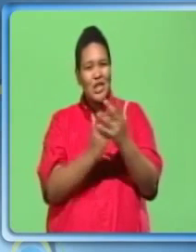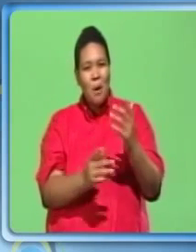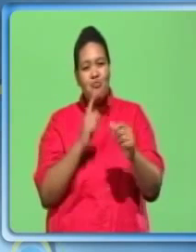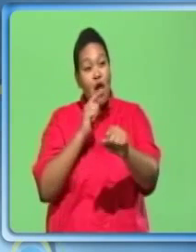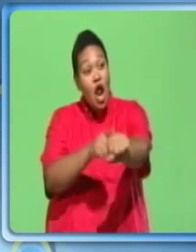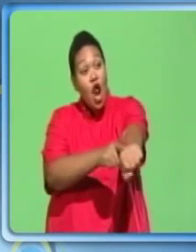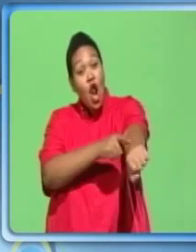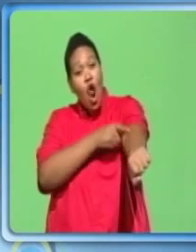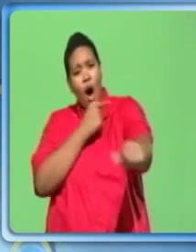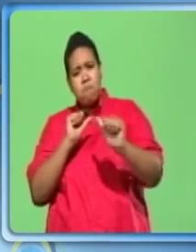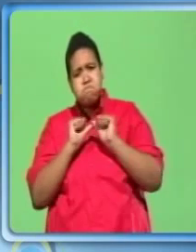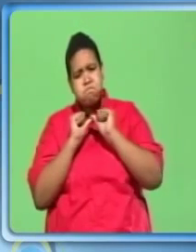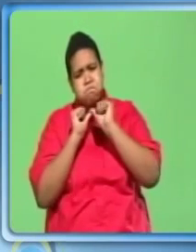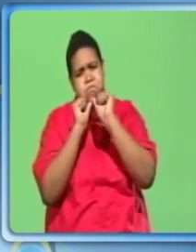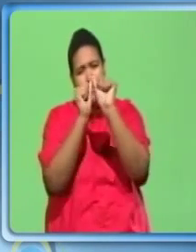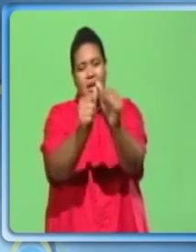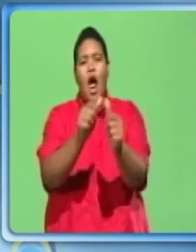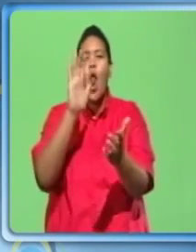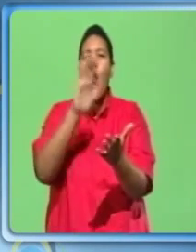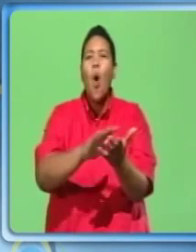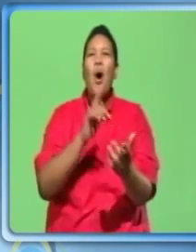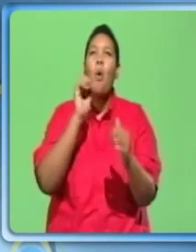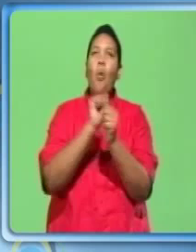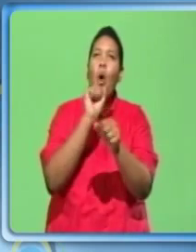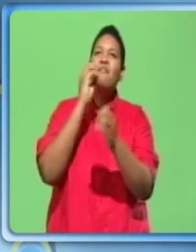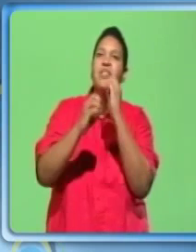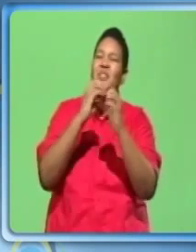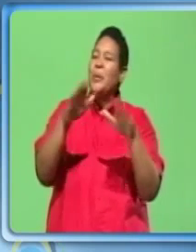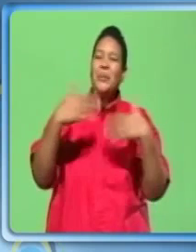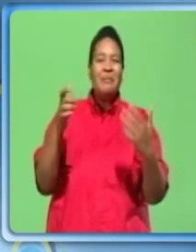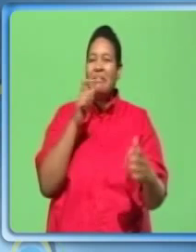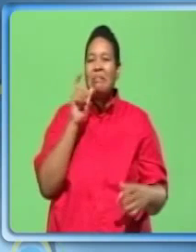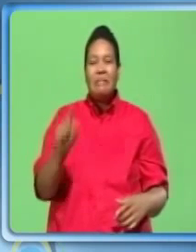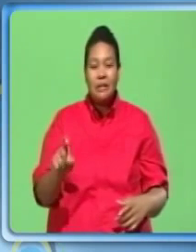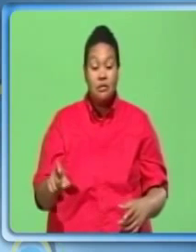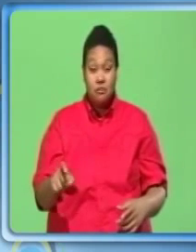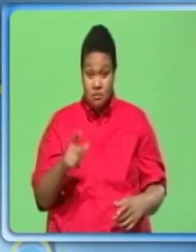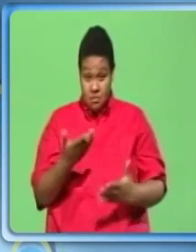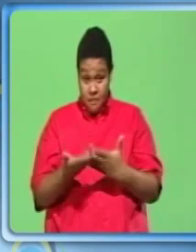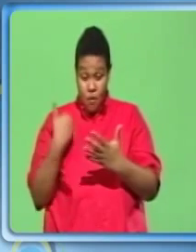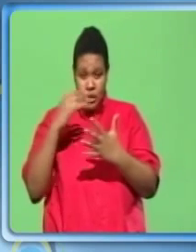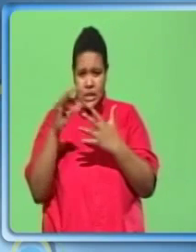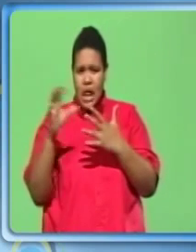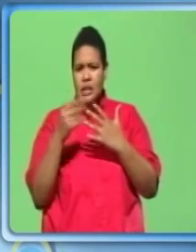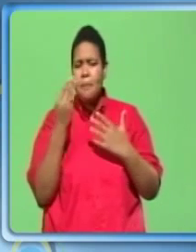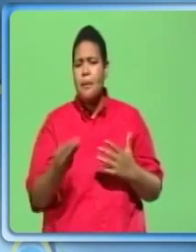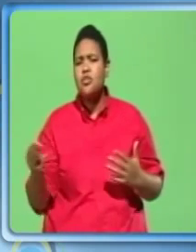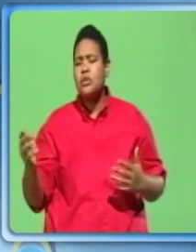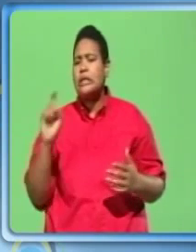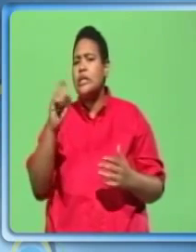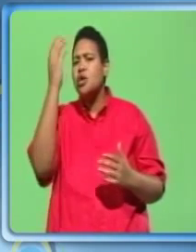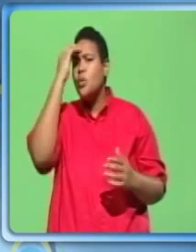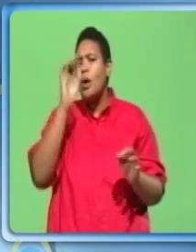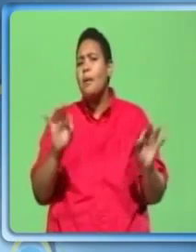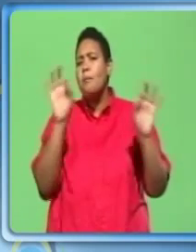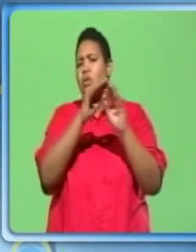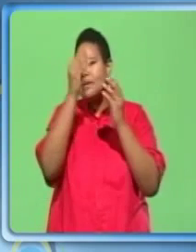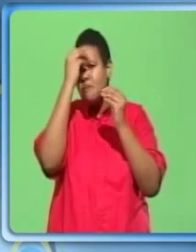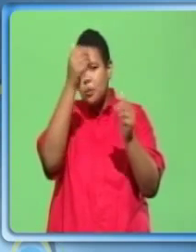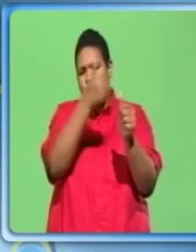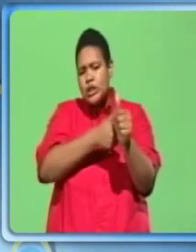lasting or low maintenance. Before selecting a type of roof covering material, here are some details about each.